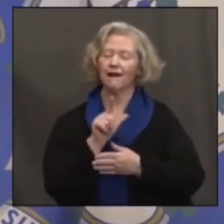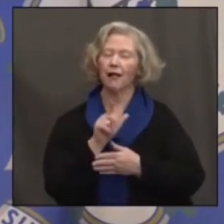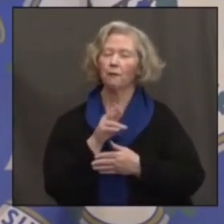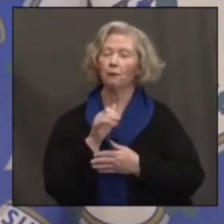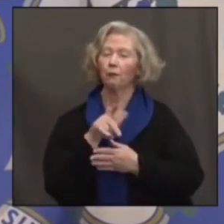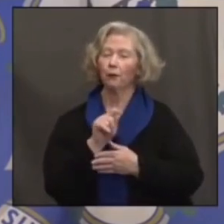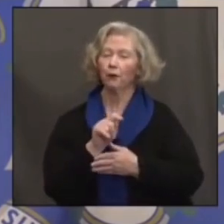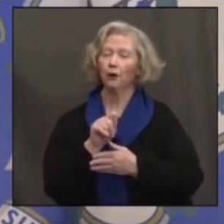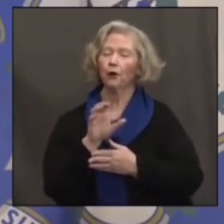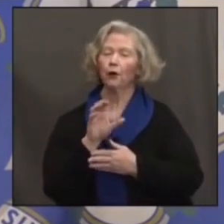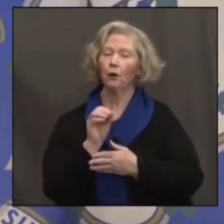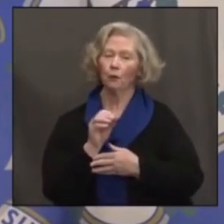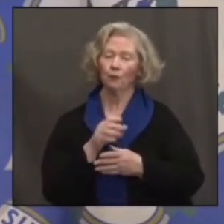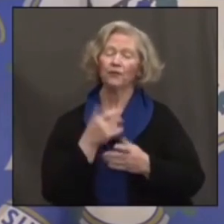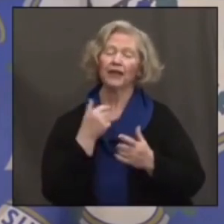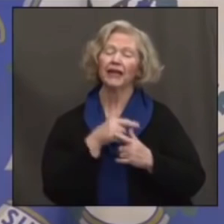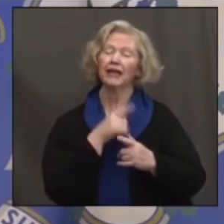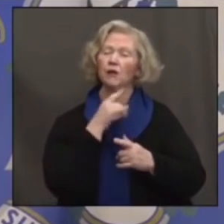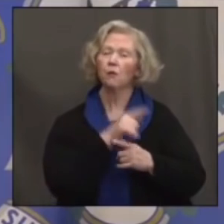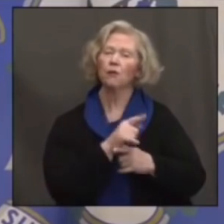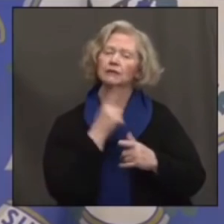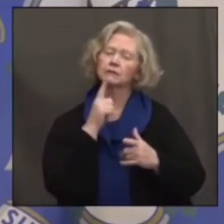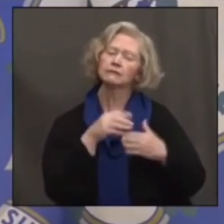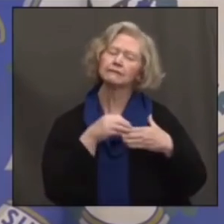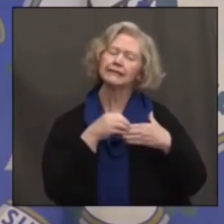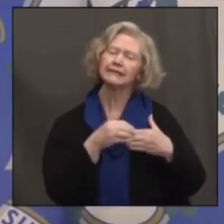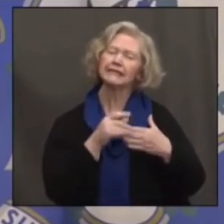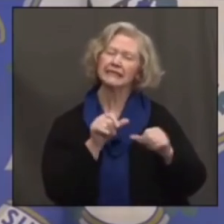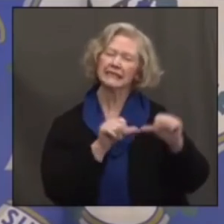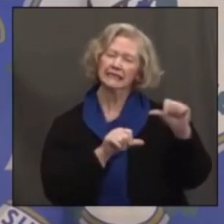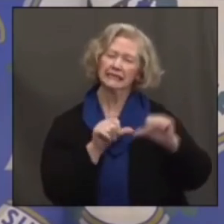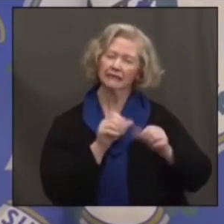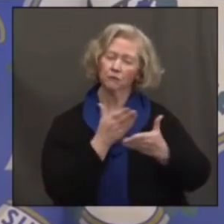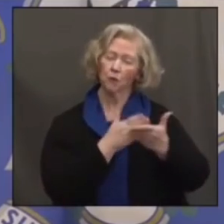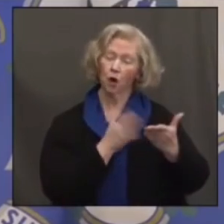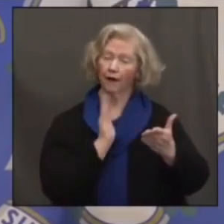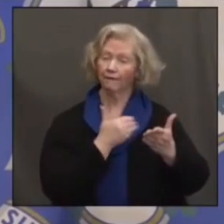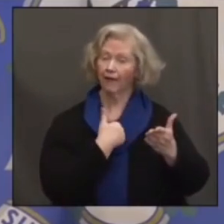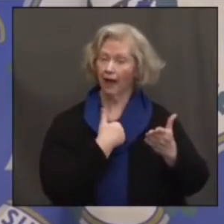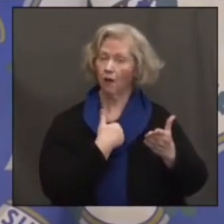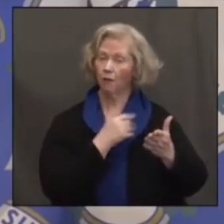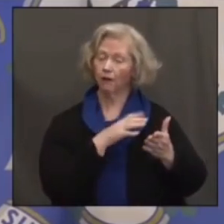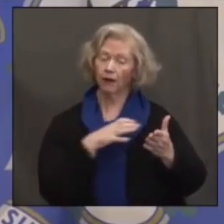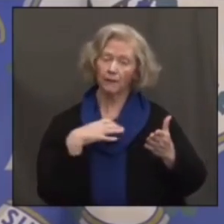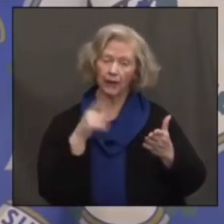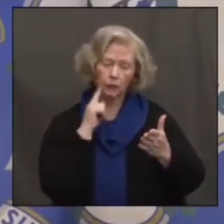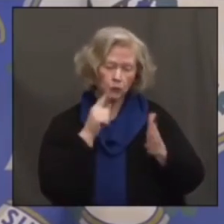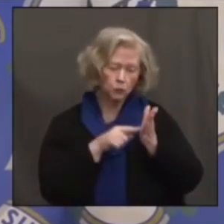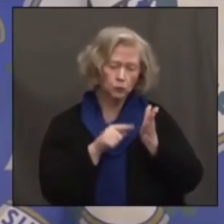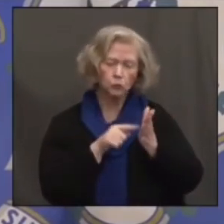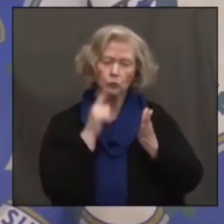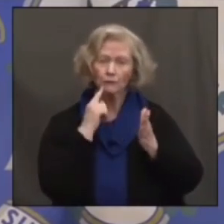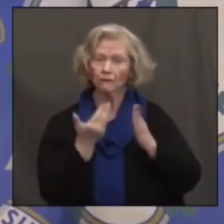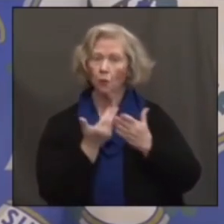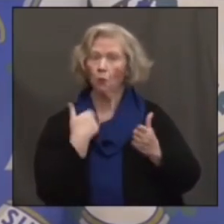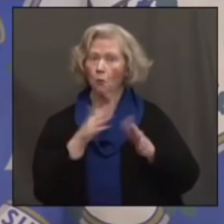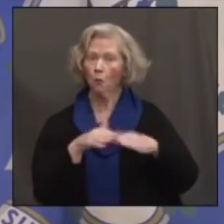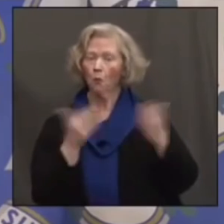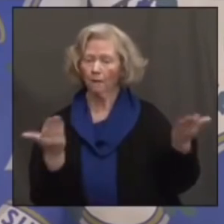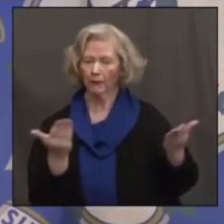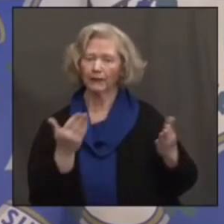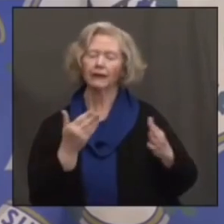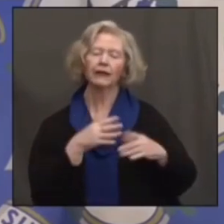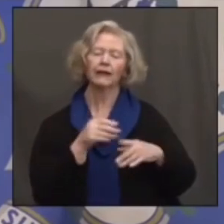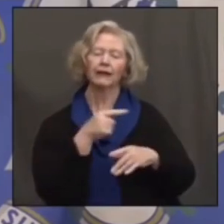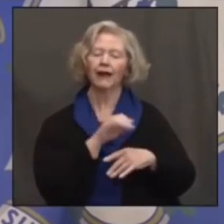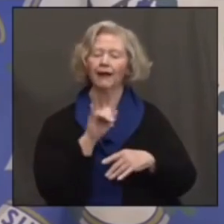You remember Dr. Coe. He led the scientific side of our reopen committee going back almost a year ago, he and Indra Nui. So,